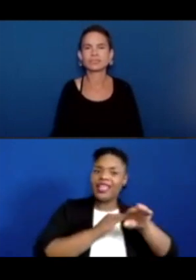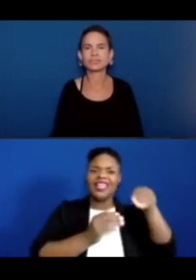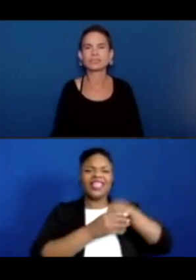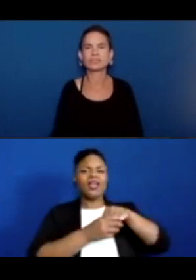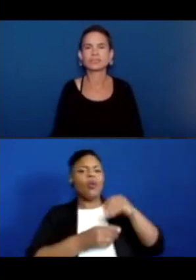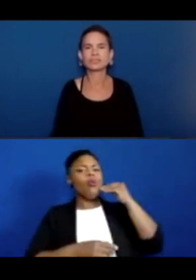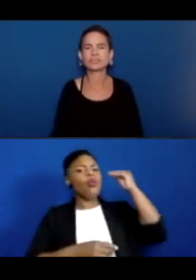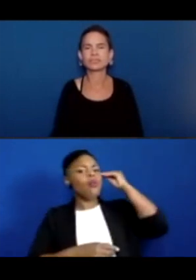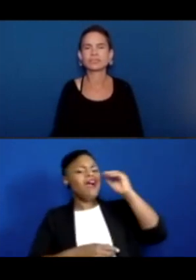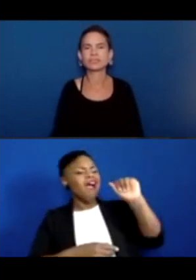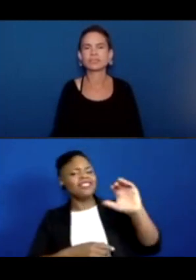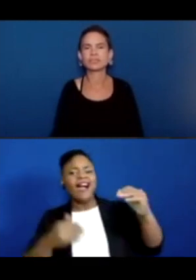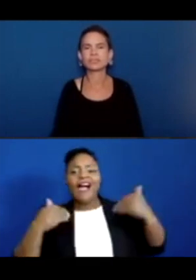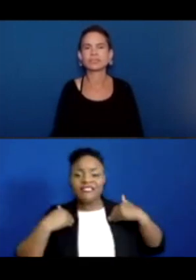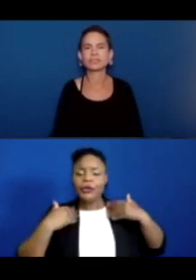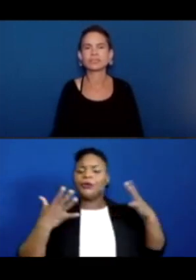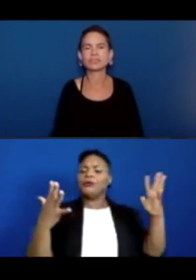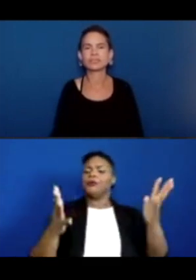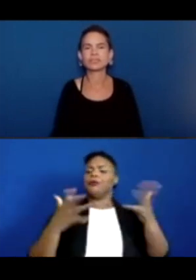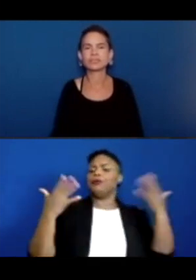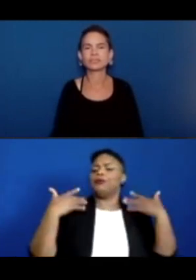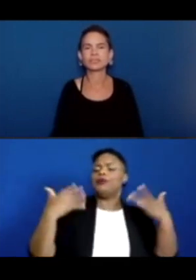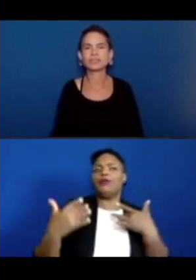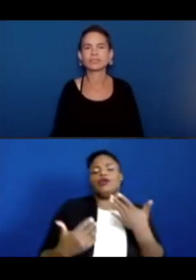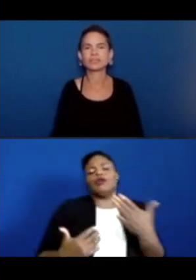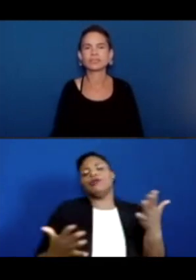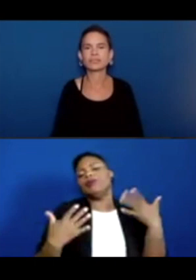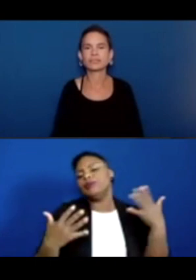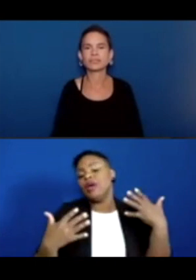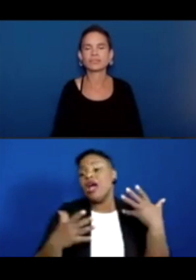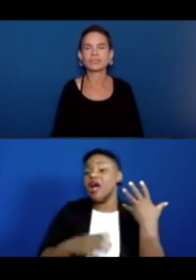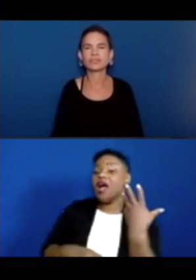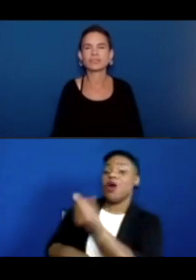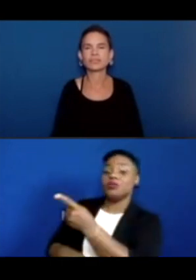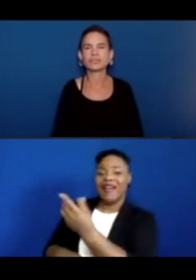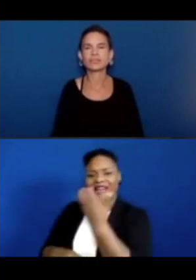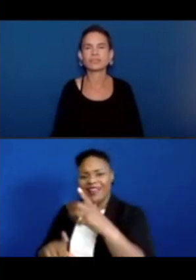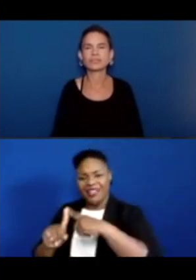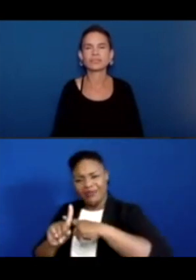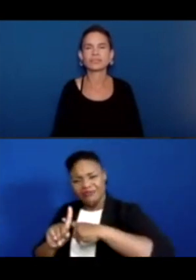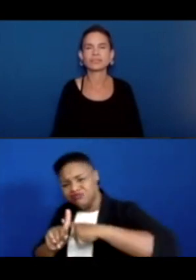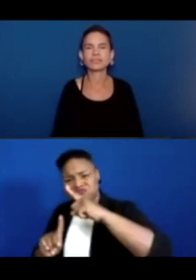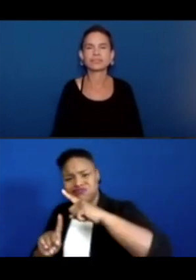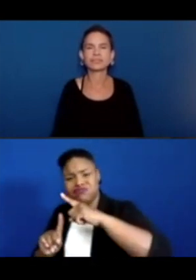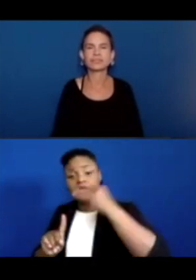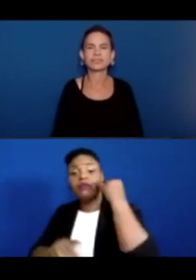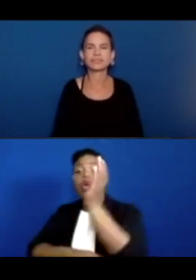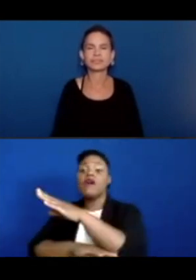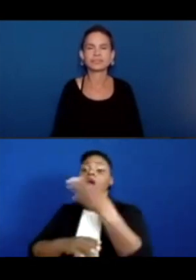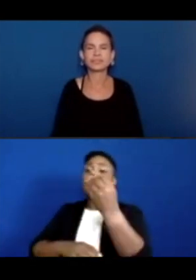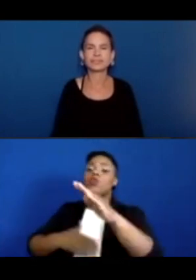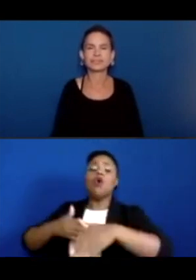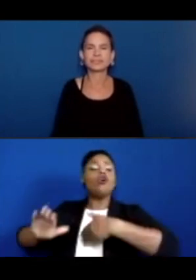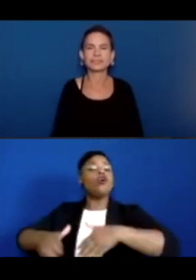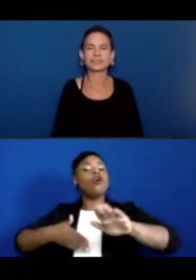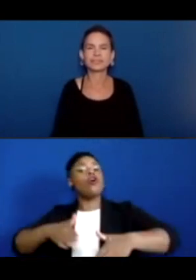conditioning, we're like, oh, it feels so good in here. Then we go outside and it's like 90 degrees. And we go walk, for our afternoon walk. We're like, it's not